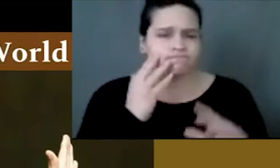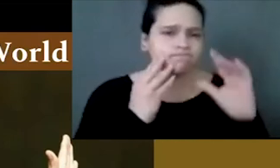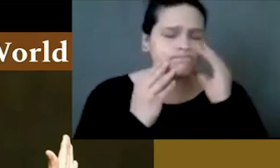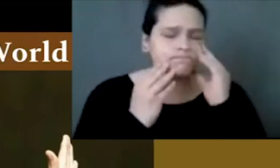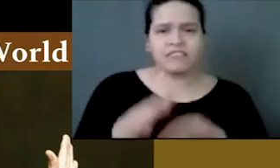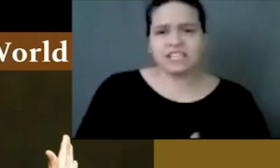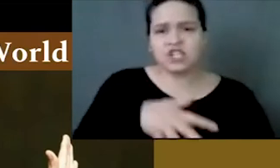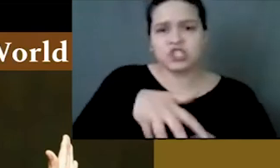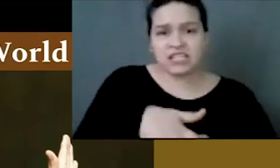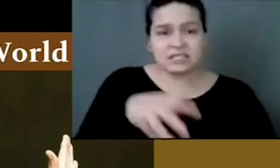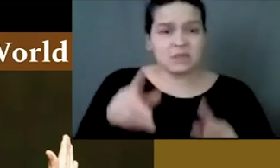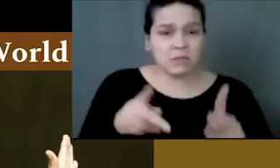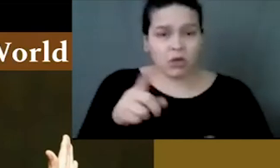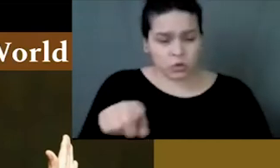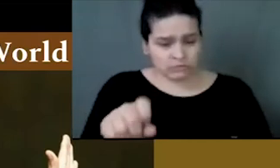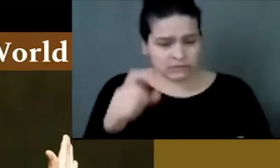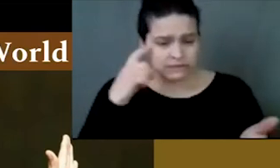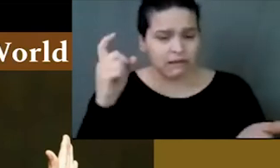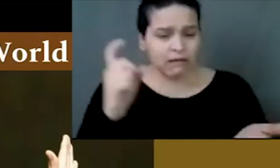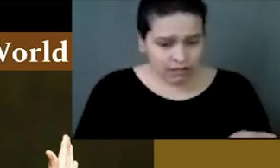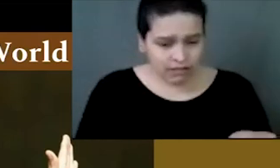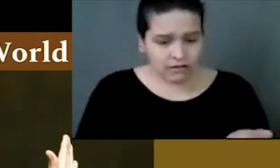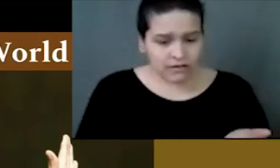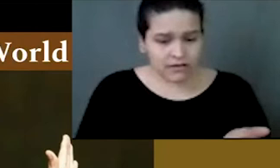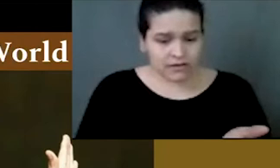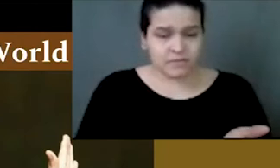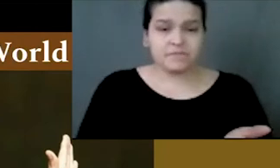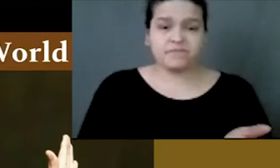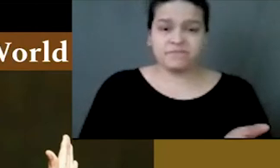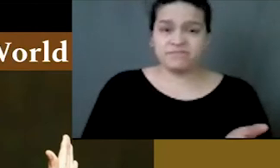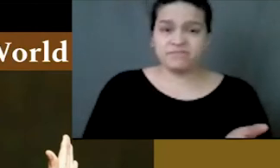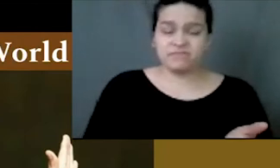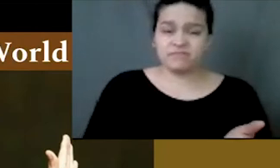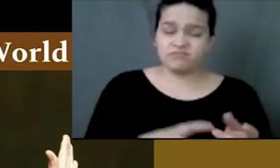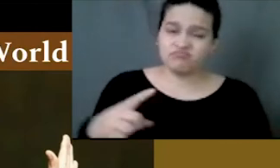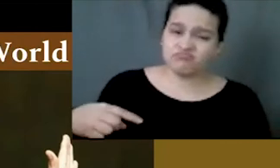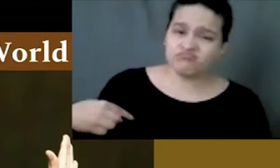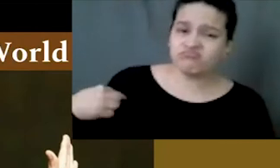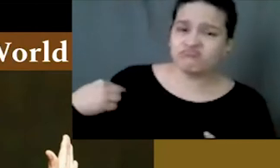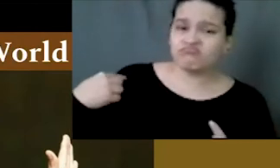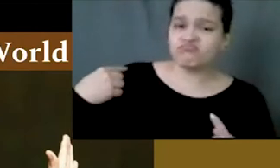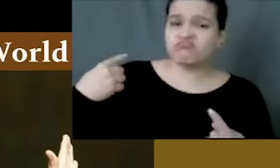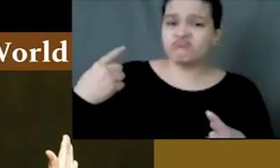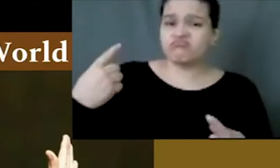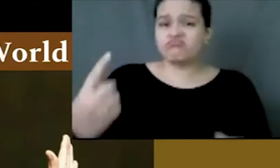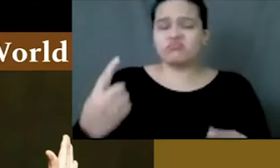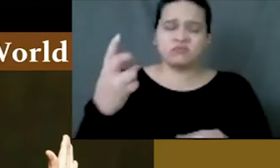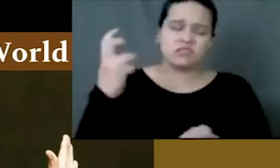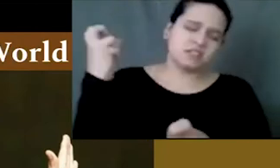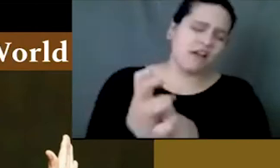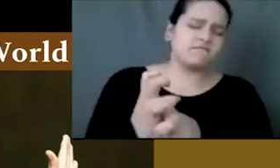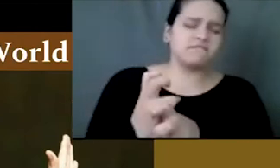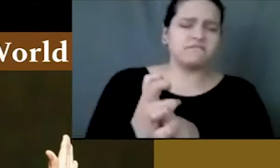Well, we've discussed a lot about the plight of Indigenous people. As you can tell, it's been a hard,